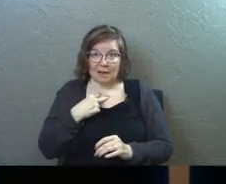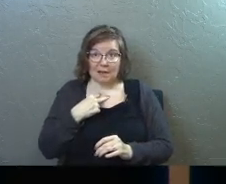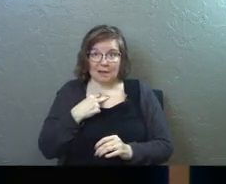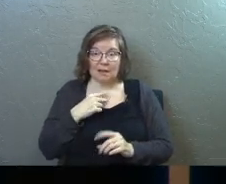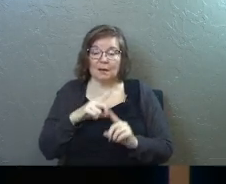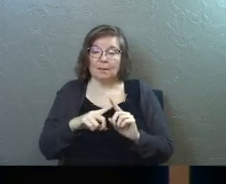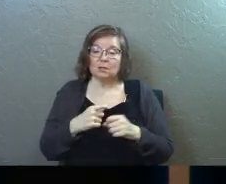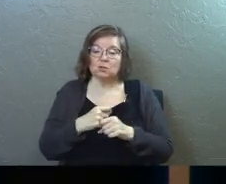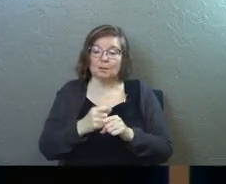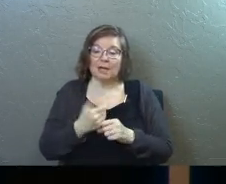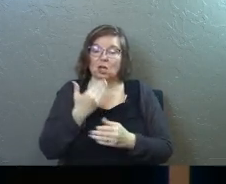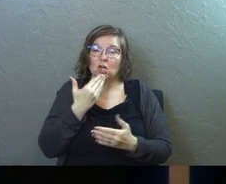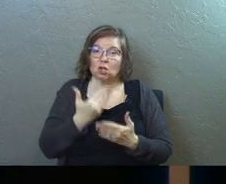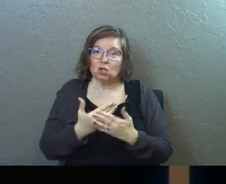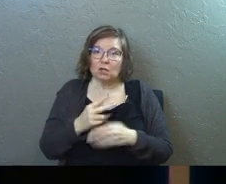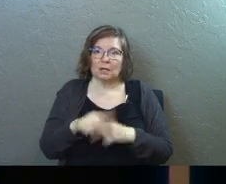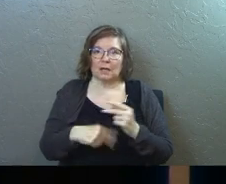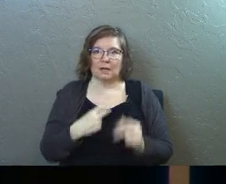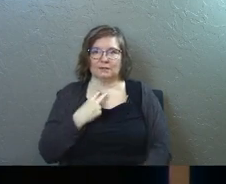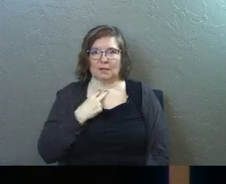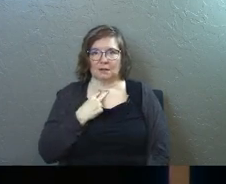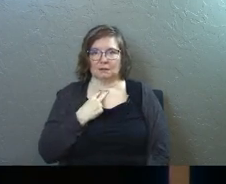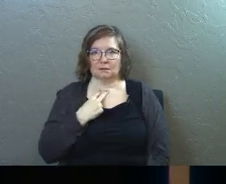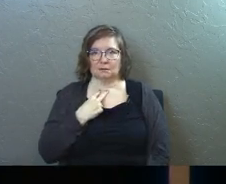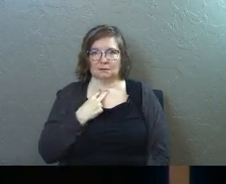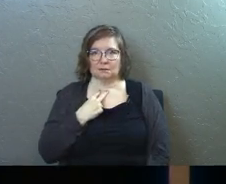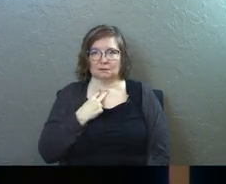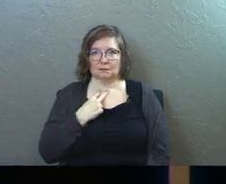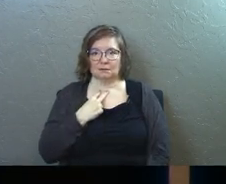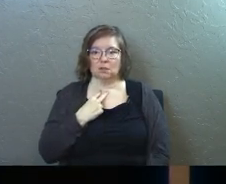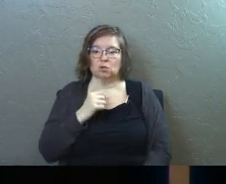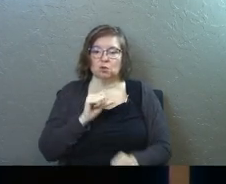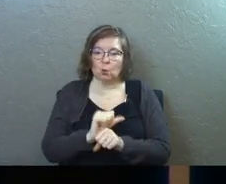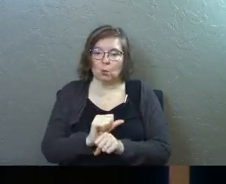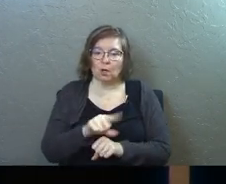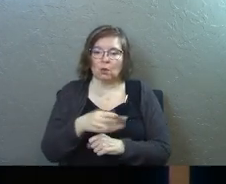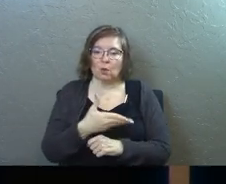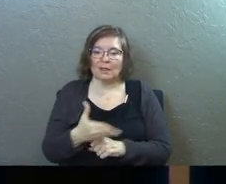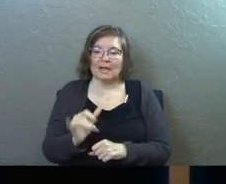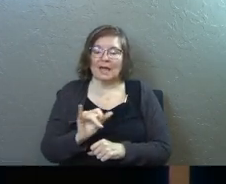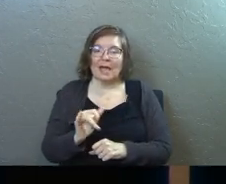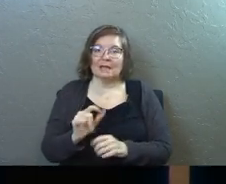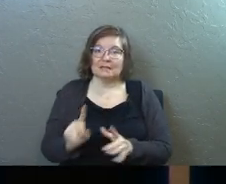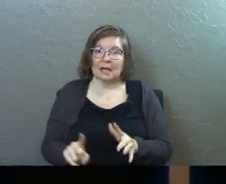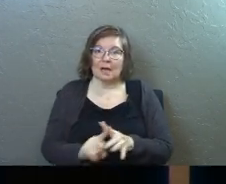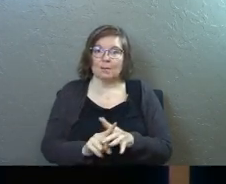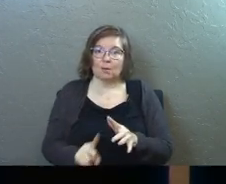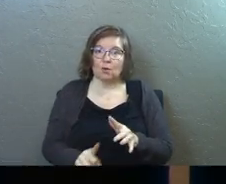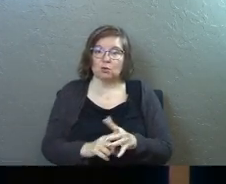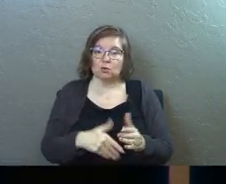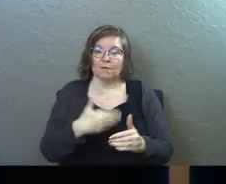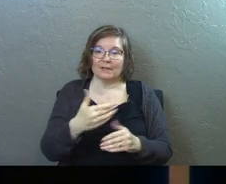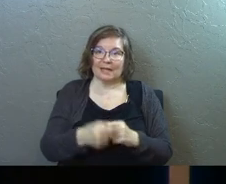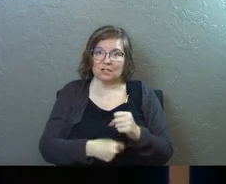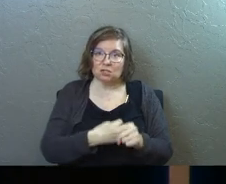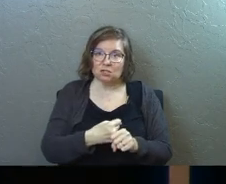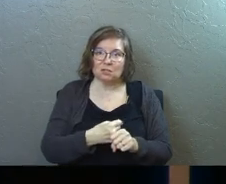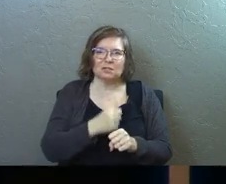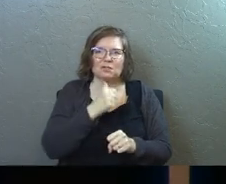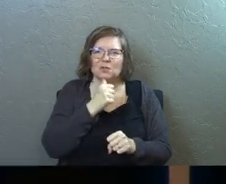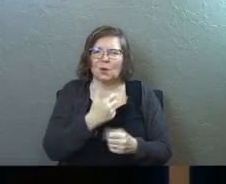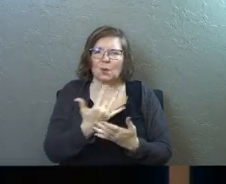but to make it a good kind of stuck to work at those things as they emerge over the next year